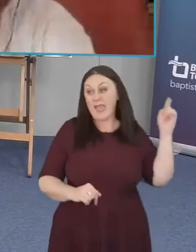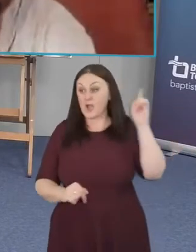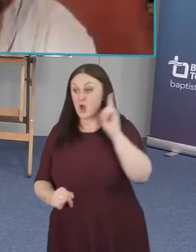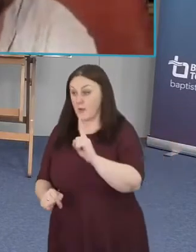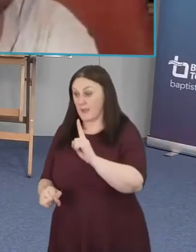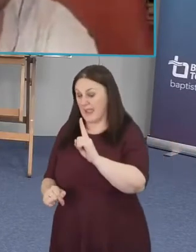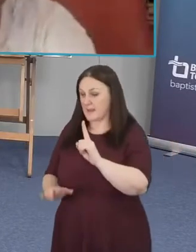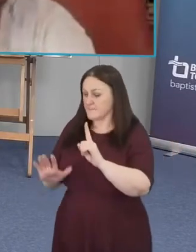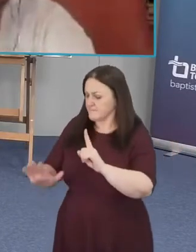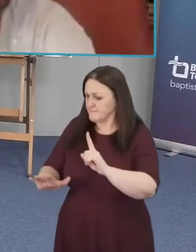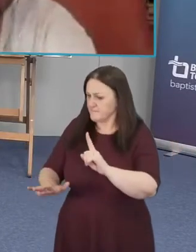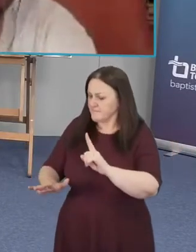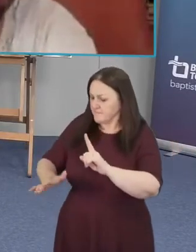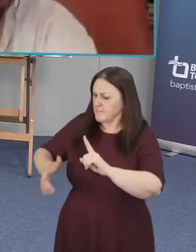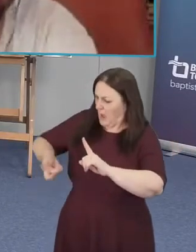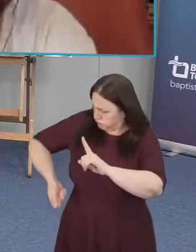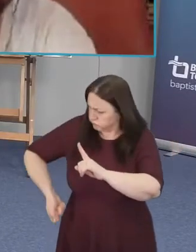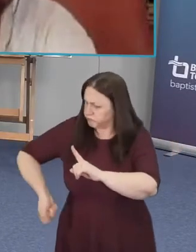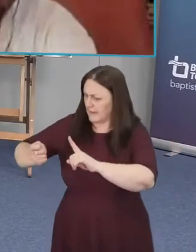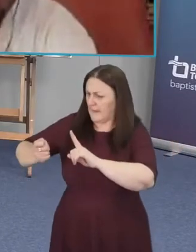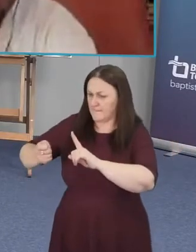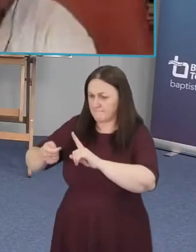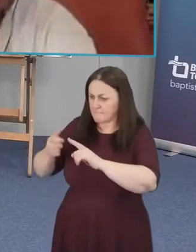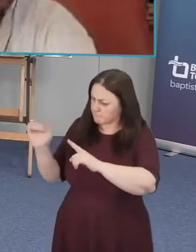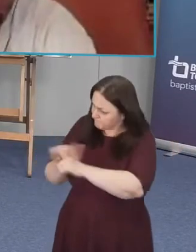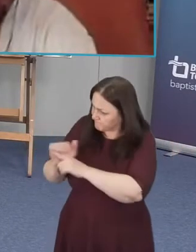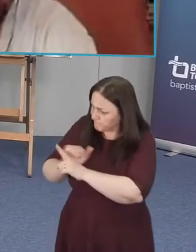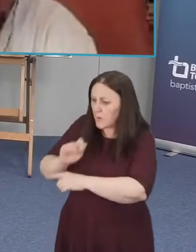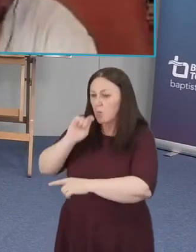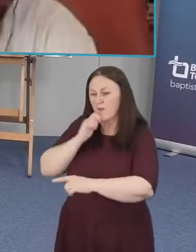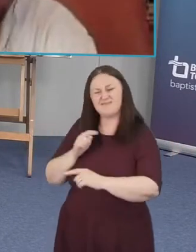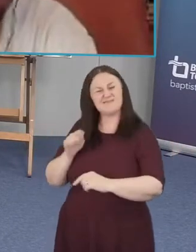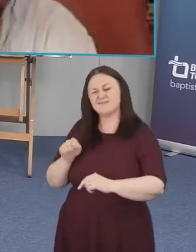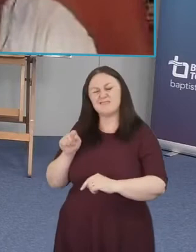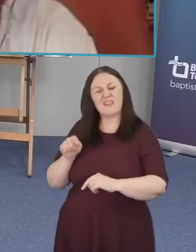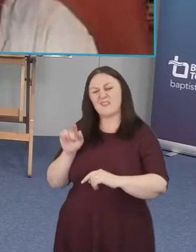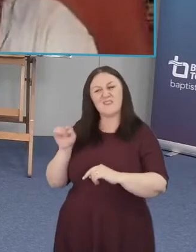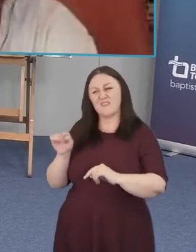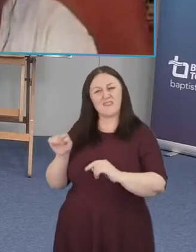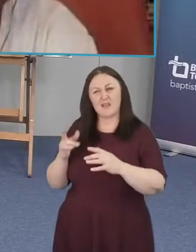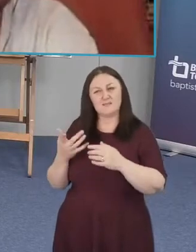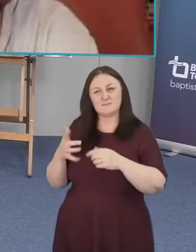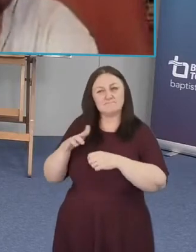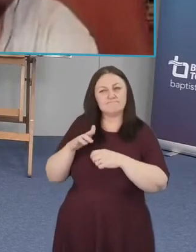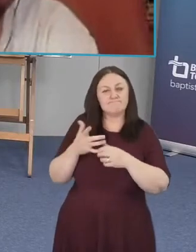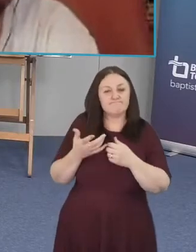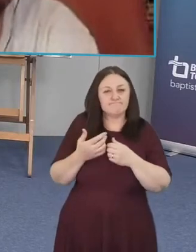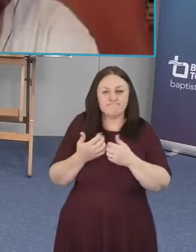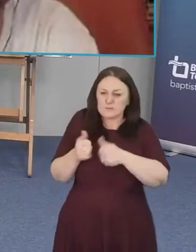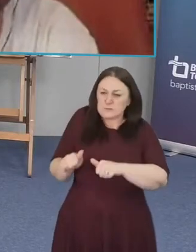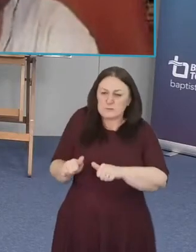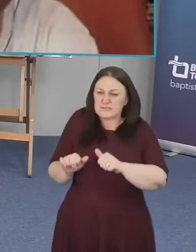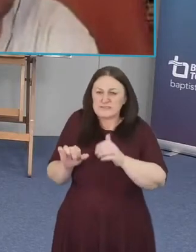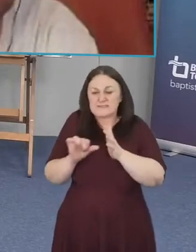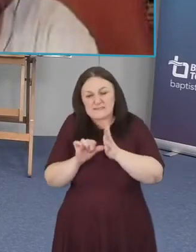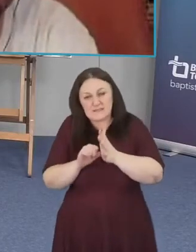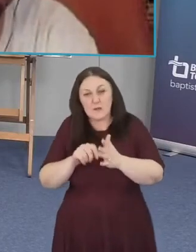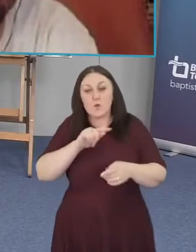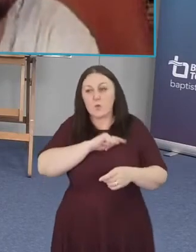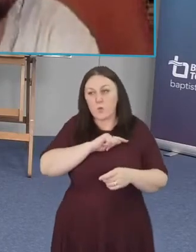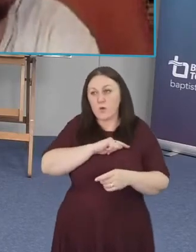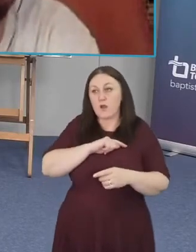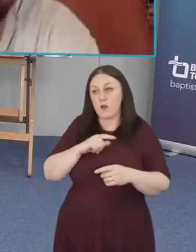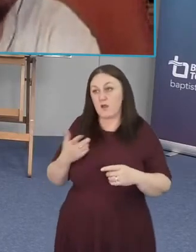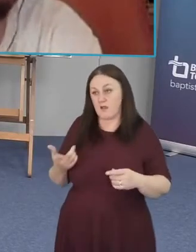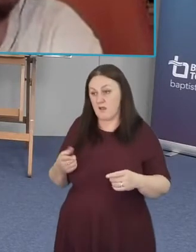neighborhood and i think it's a very problematic um kind of paradigm you know and a lot of times that narrative can be very